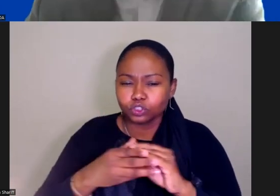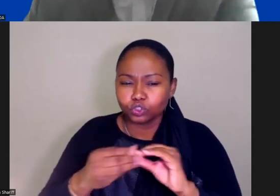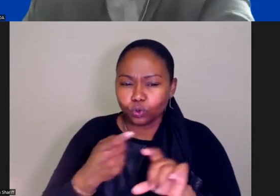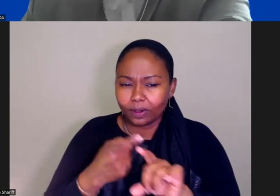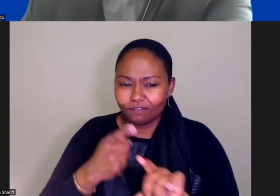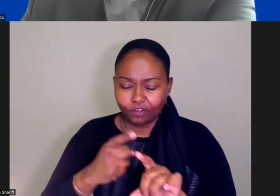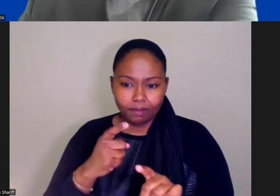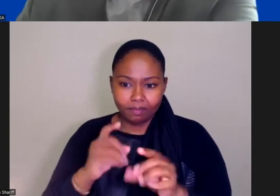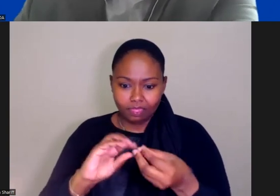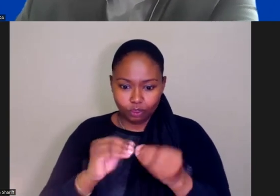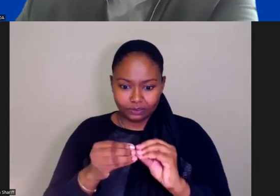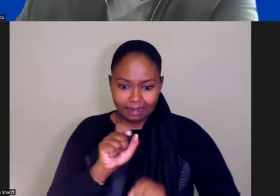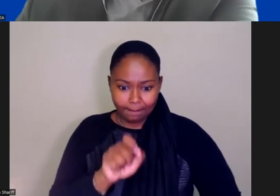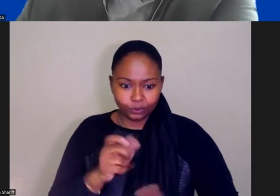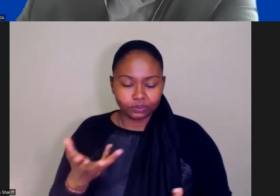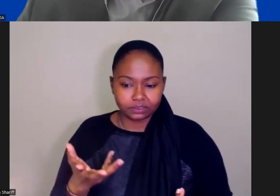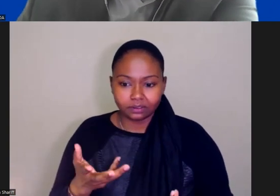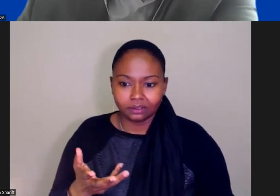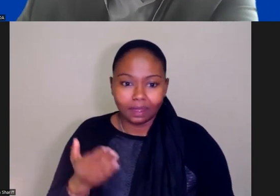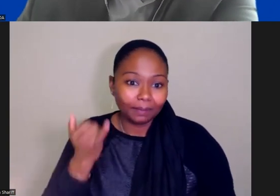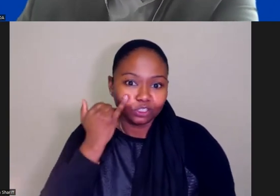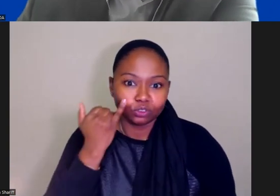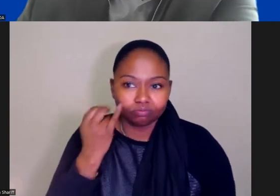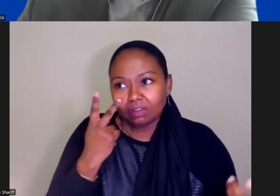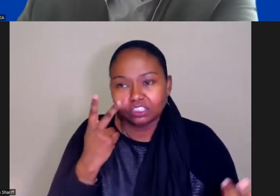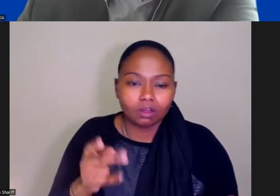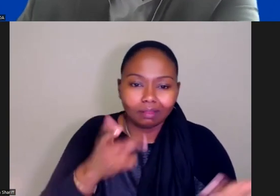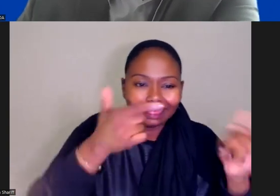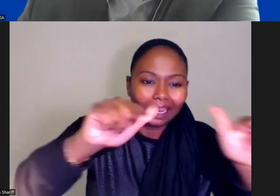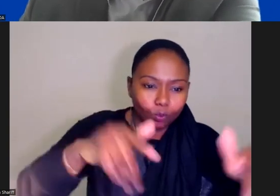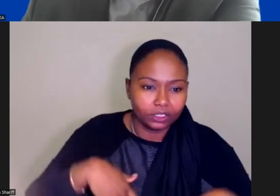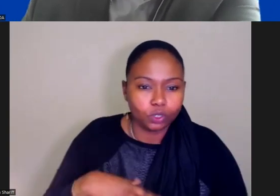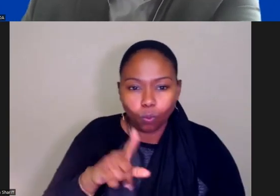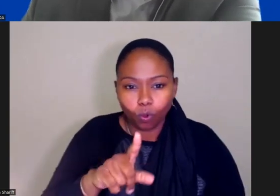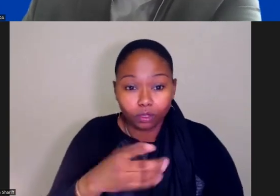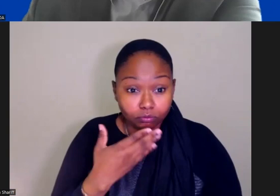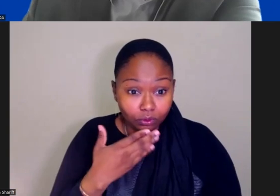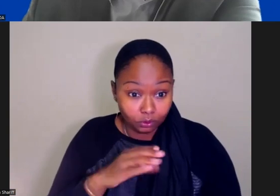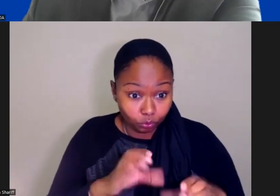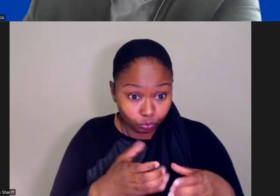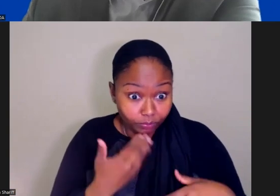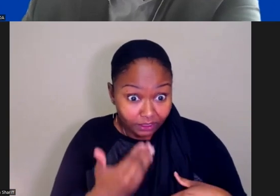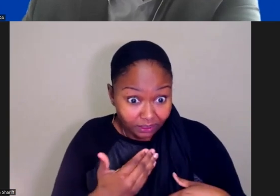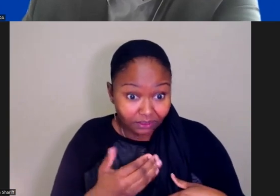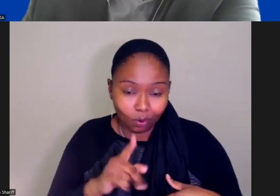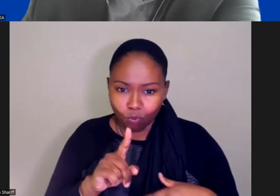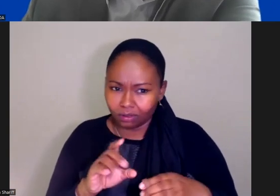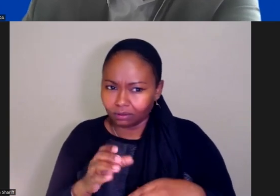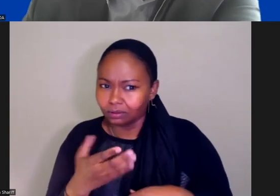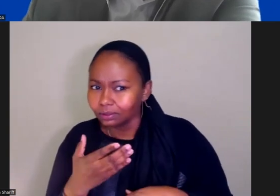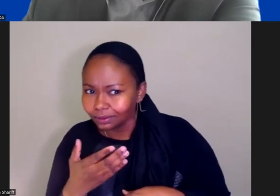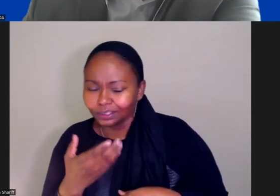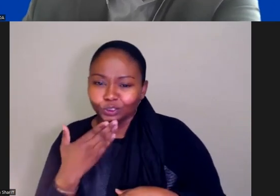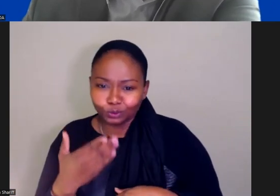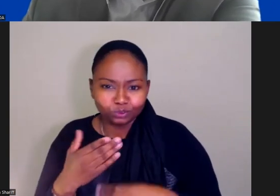language, and you showed it briefly, but it looked like maybe there's a lot of groups doing okay and one group that's really lacking. So how do we find